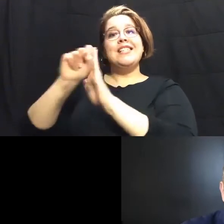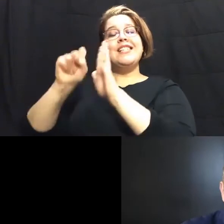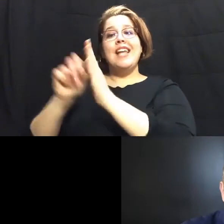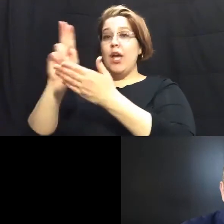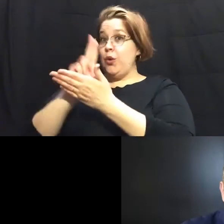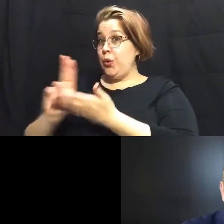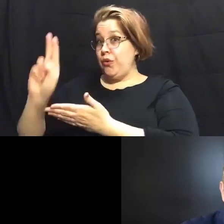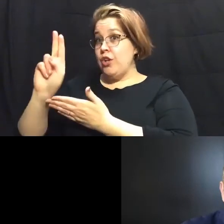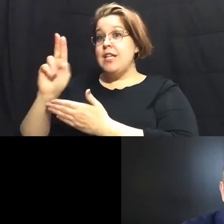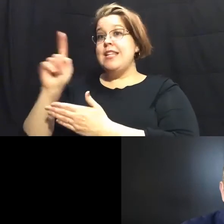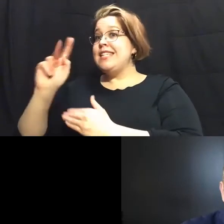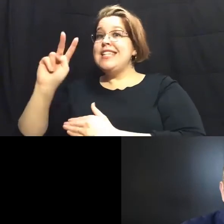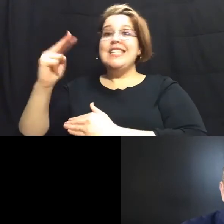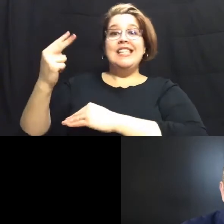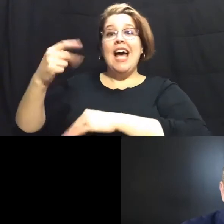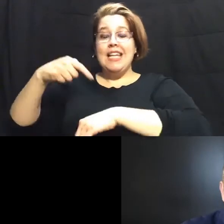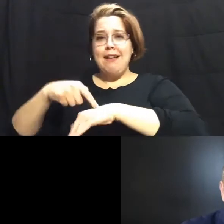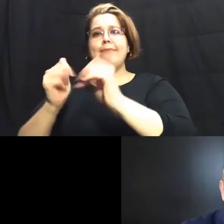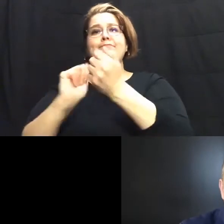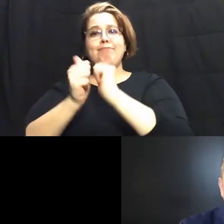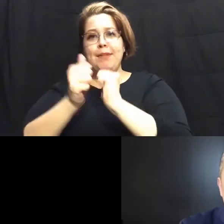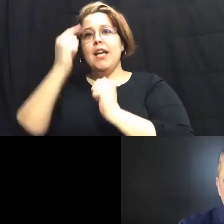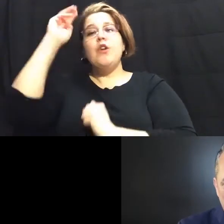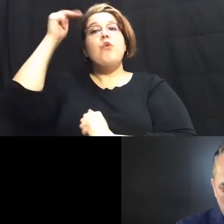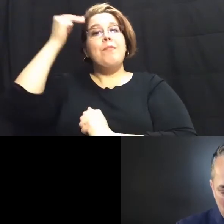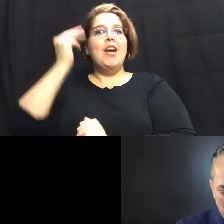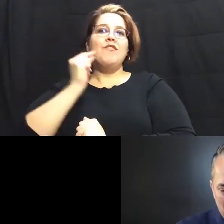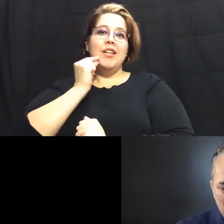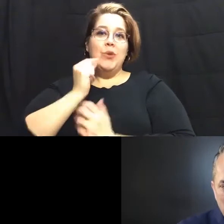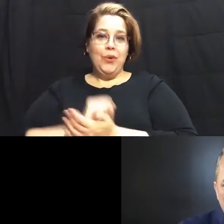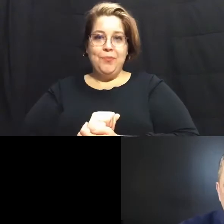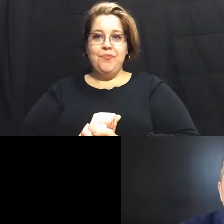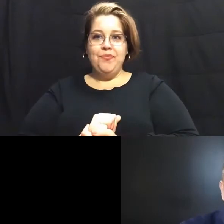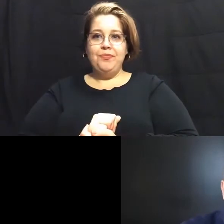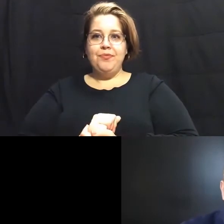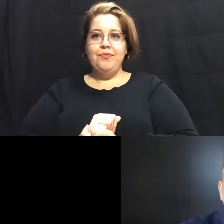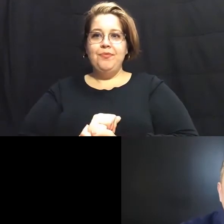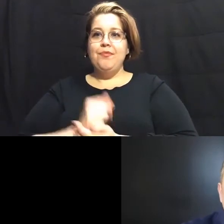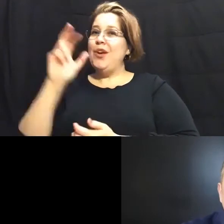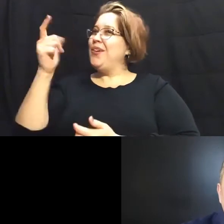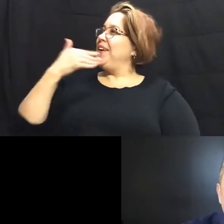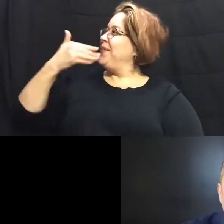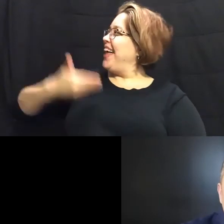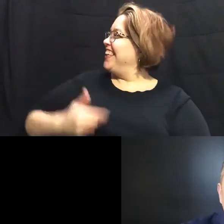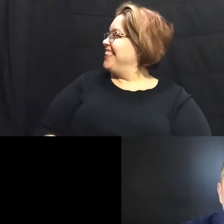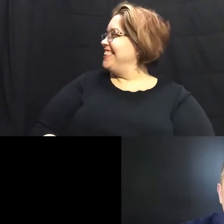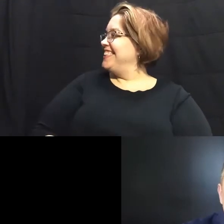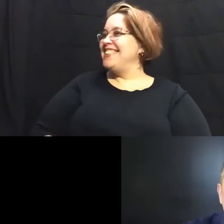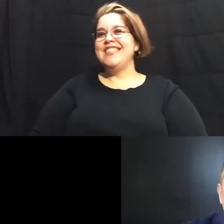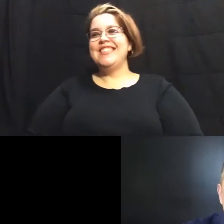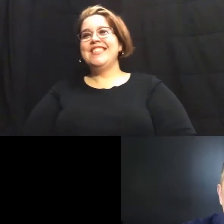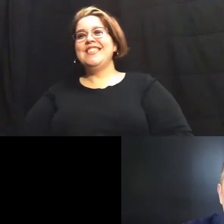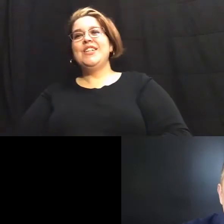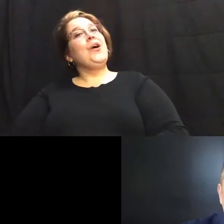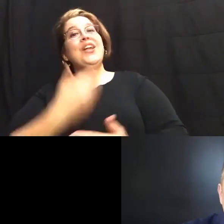and this is his second time he runs for mayor of san antonio greg welcome welcome it's uh